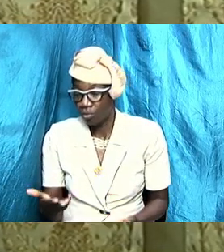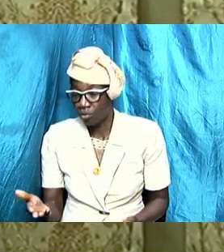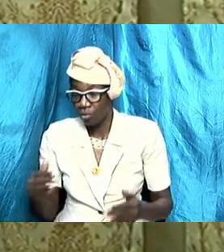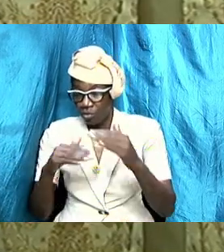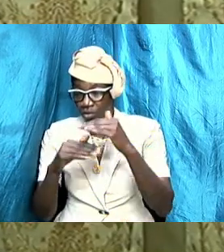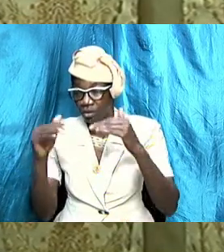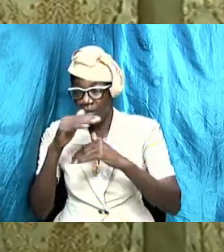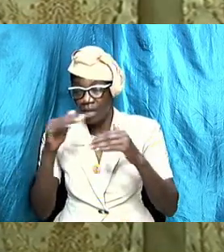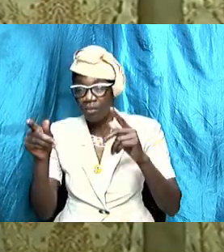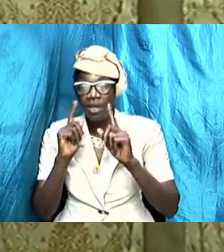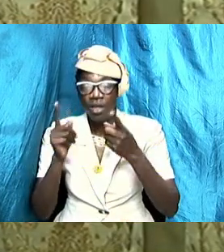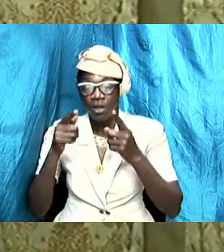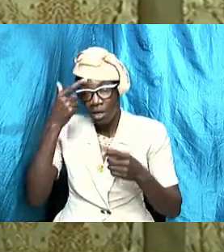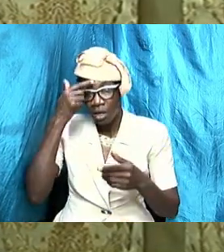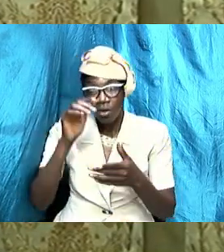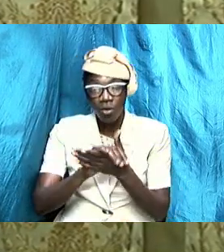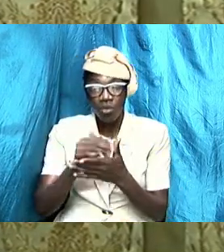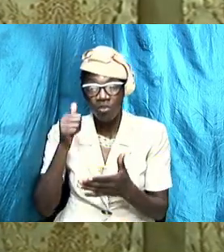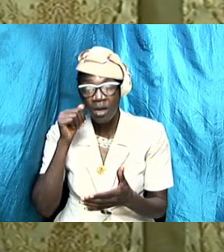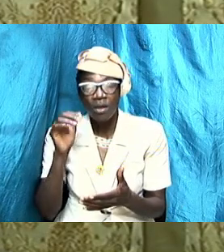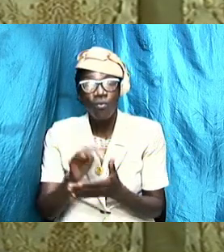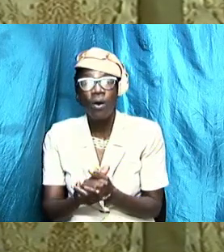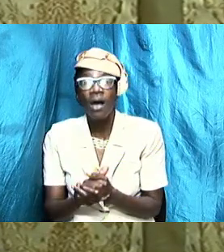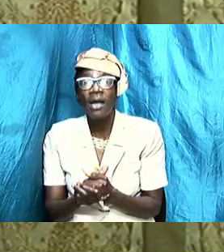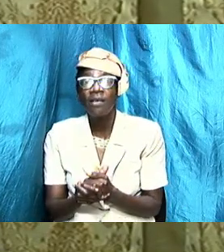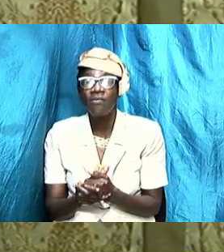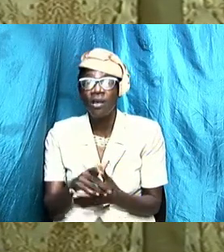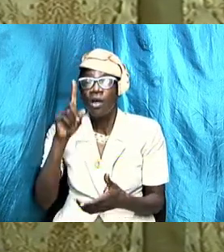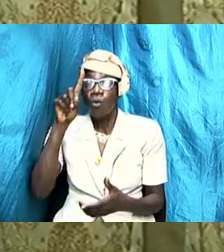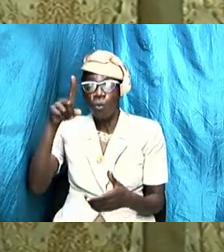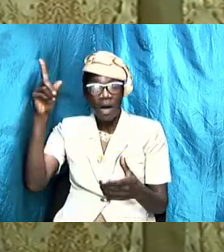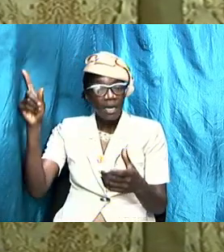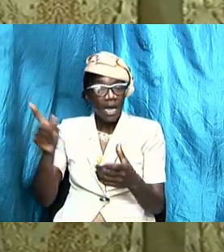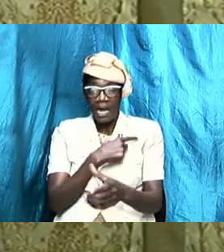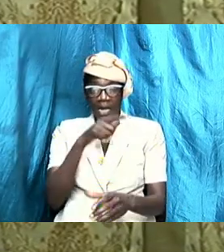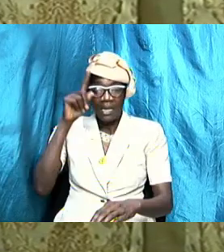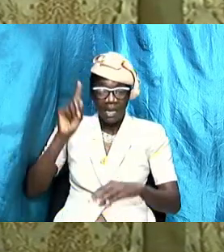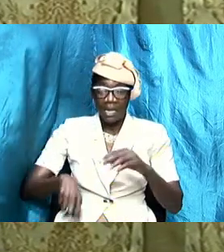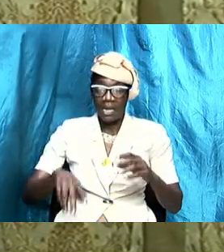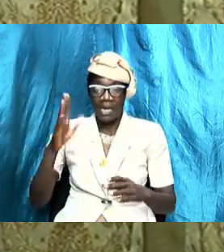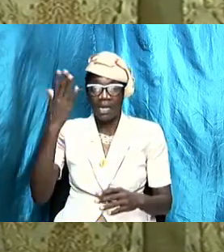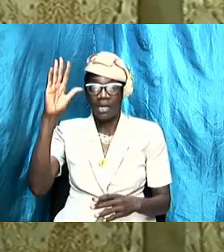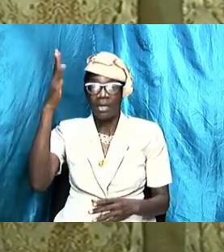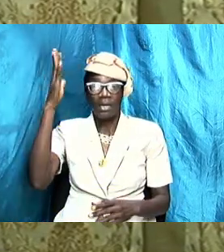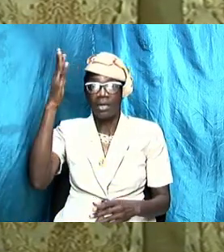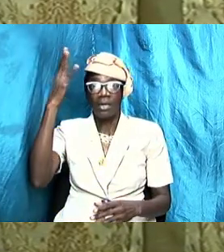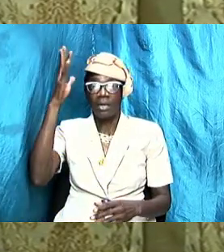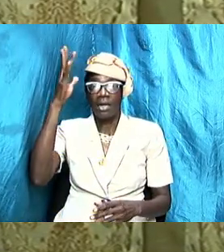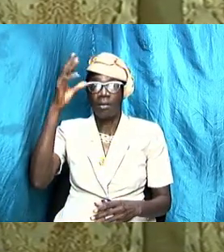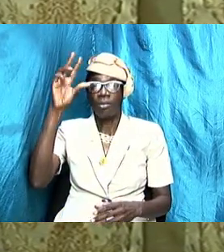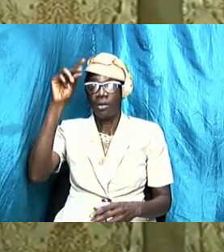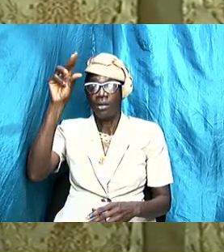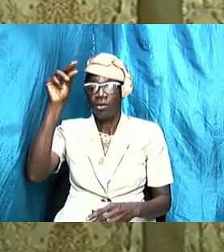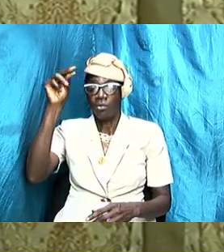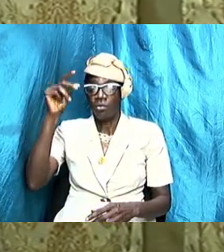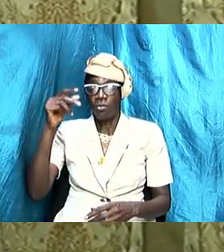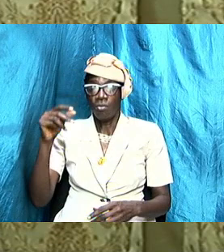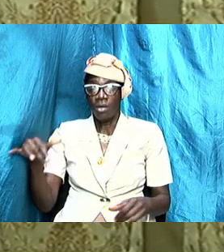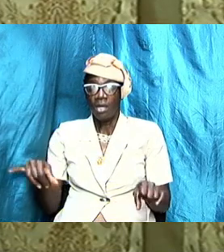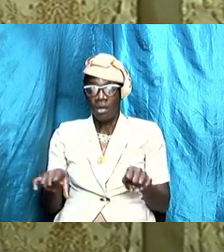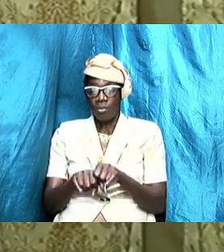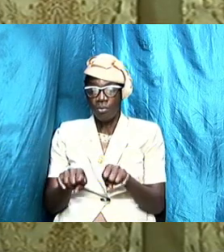to husbands and I'm speaking to wives because one hand cannot clap and so it is important